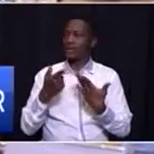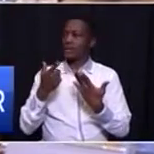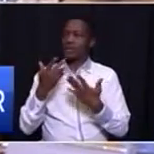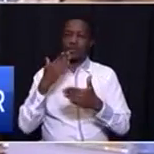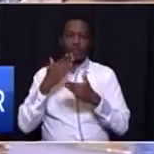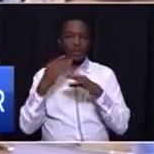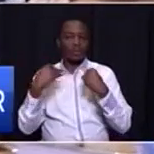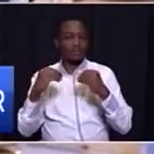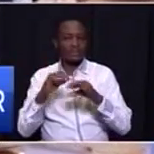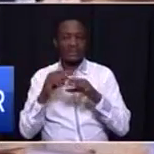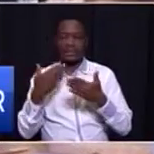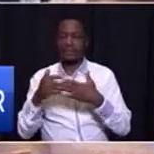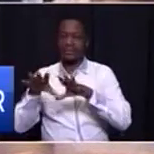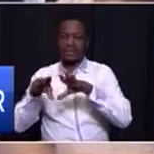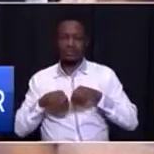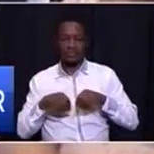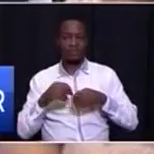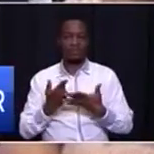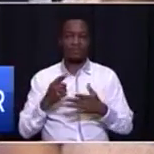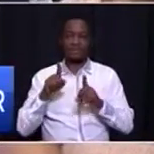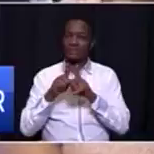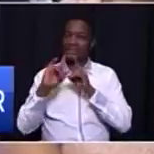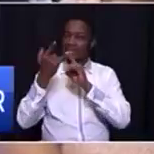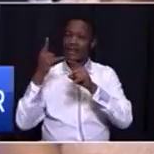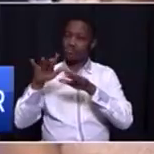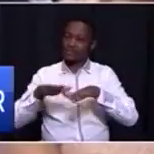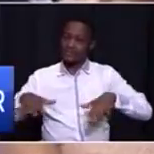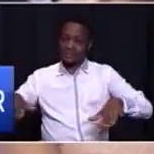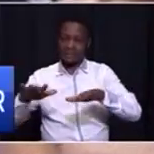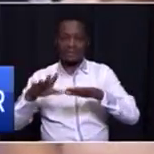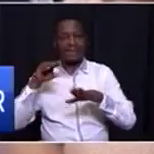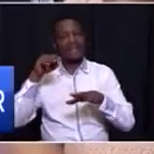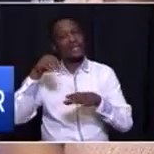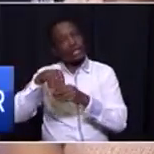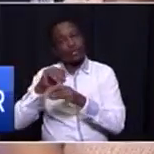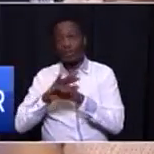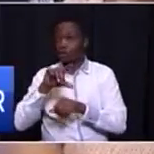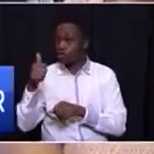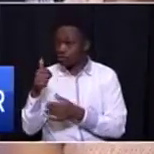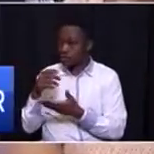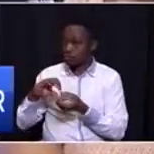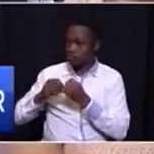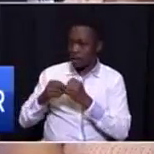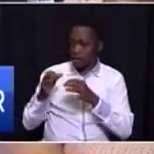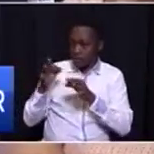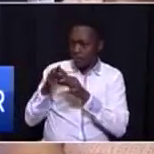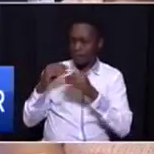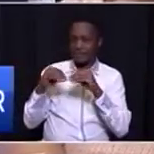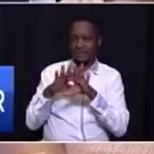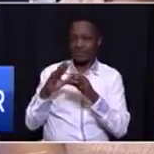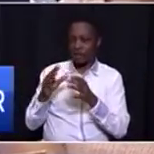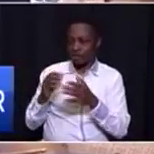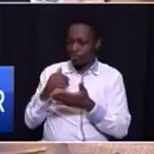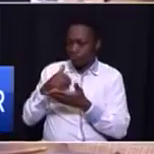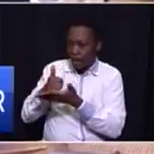can be absorbed, particularly township enterprises, including incubation. incubation of the smaller businesses in that.